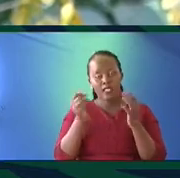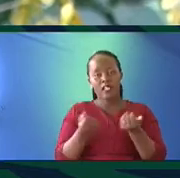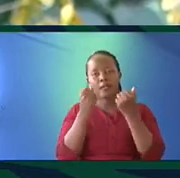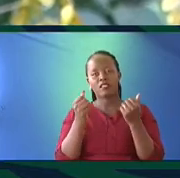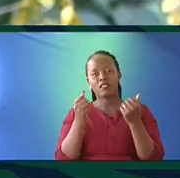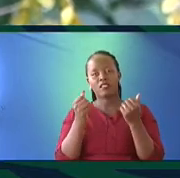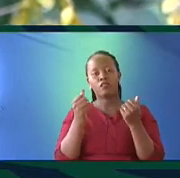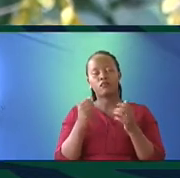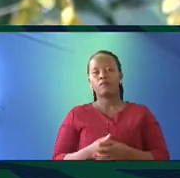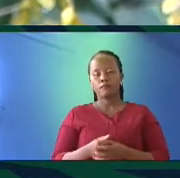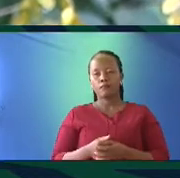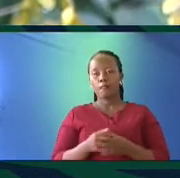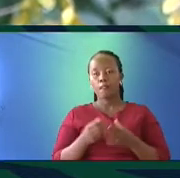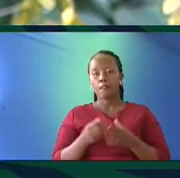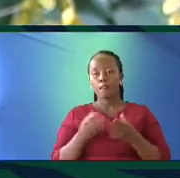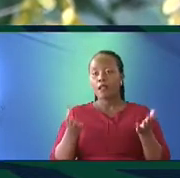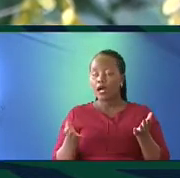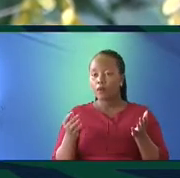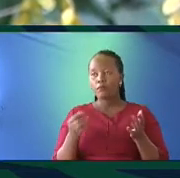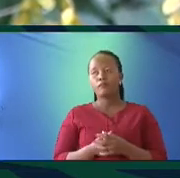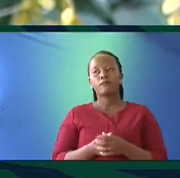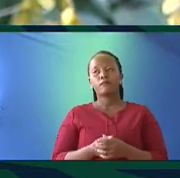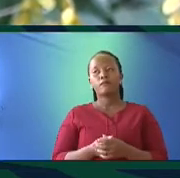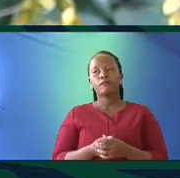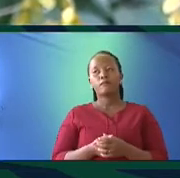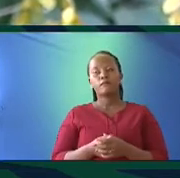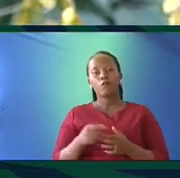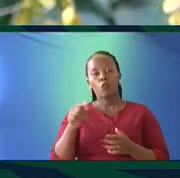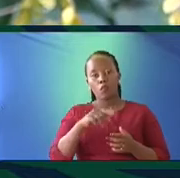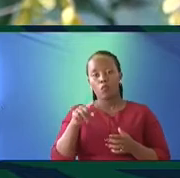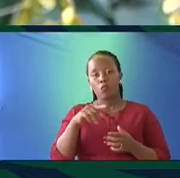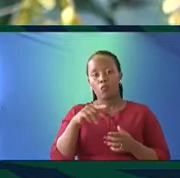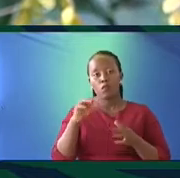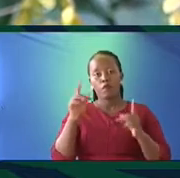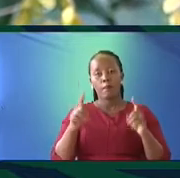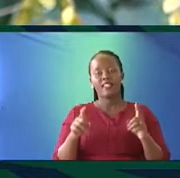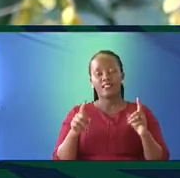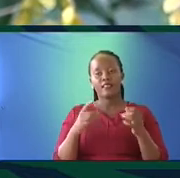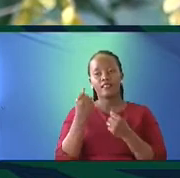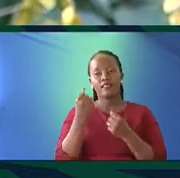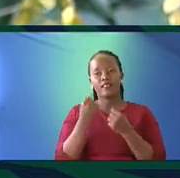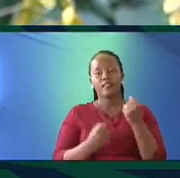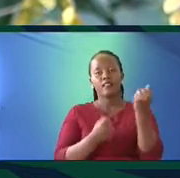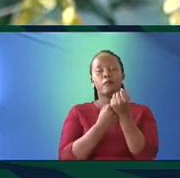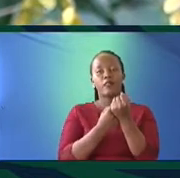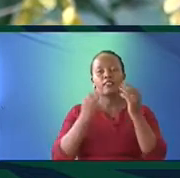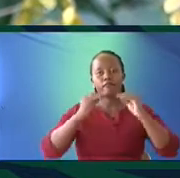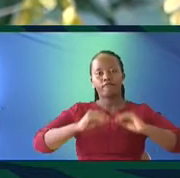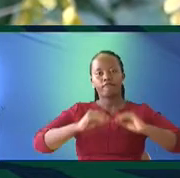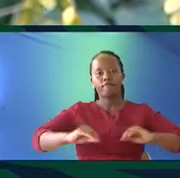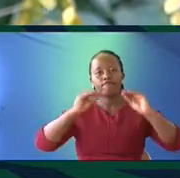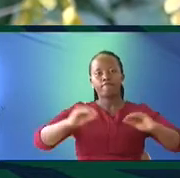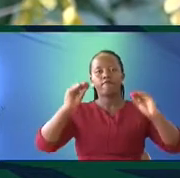the matter. So what are we saying? That let us support the teaching,